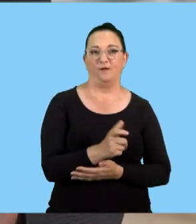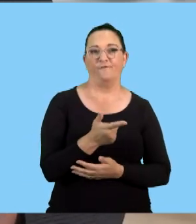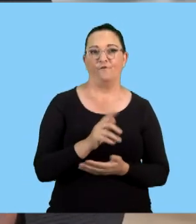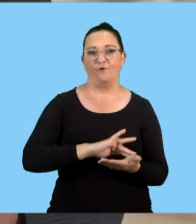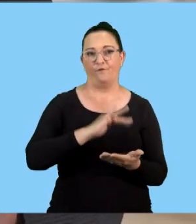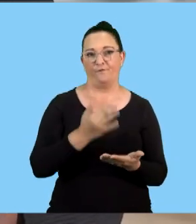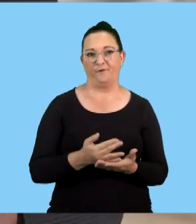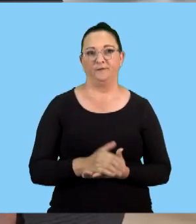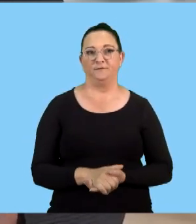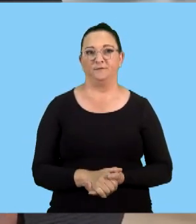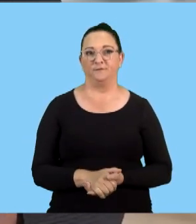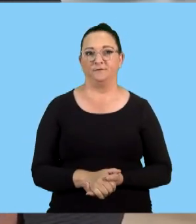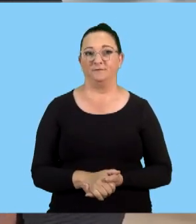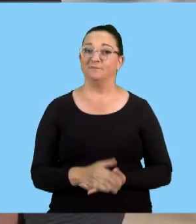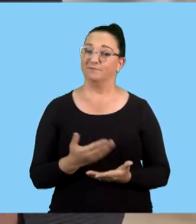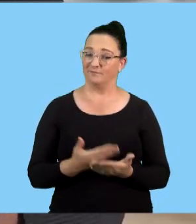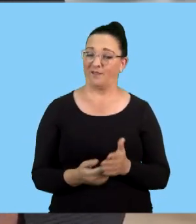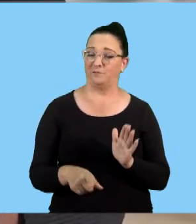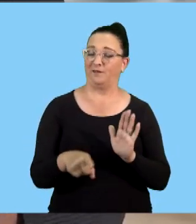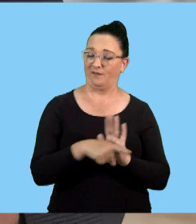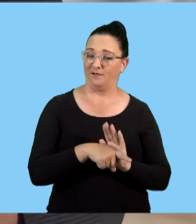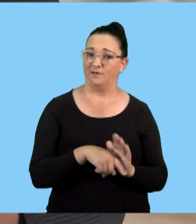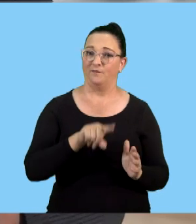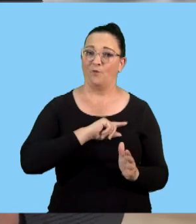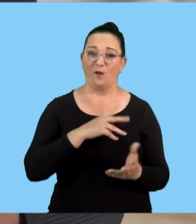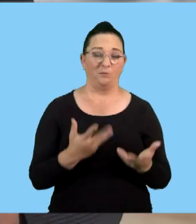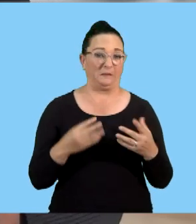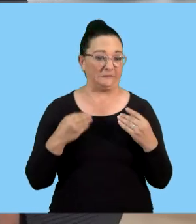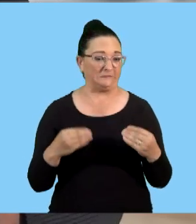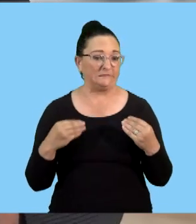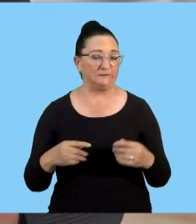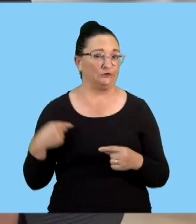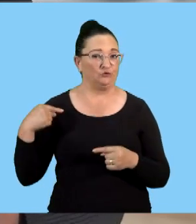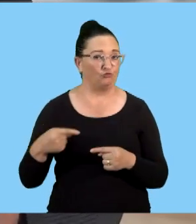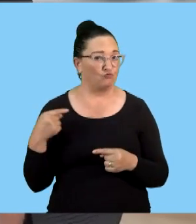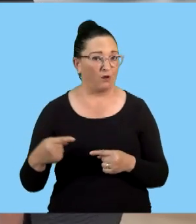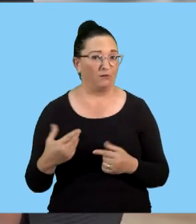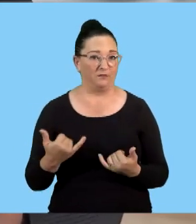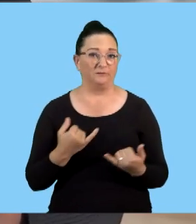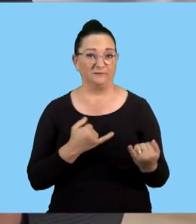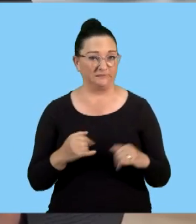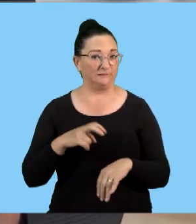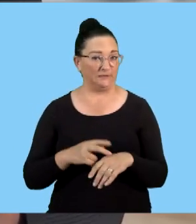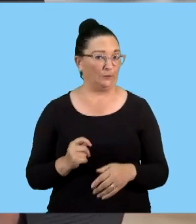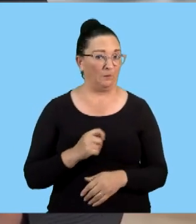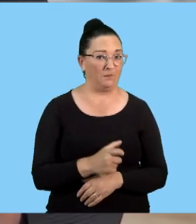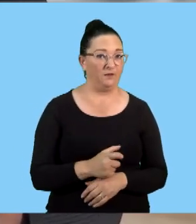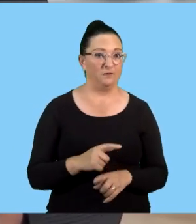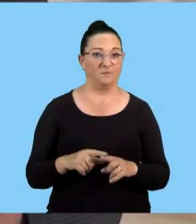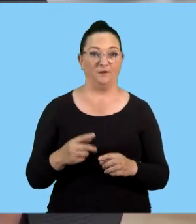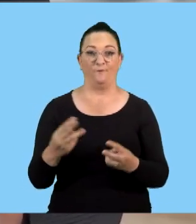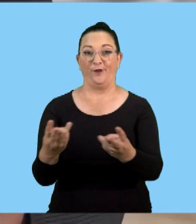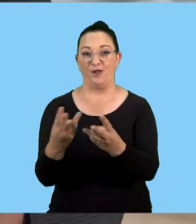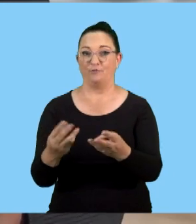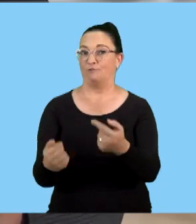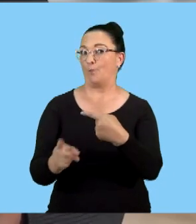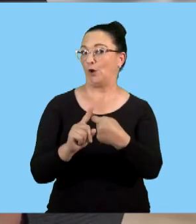towards this fund, which could be a disadvantage, especially if the business is not doing well financially. So, but now it's good for us